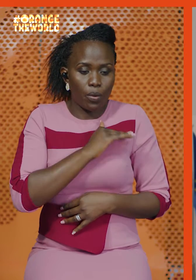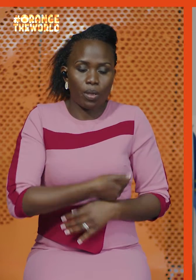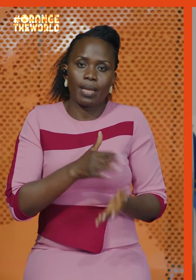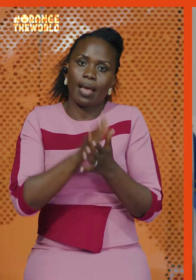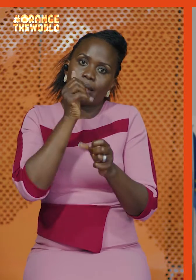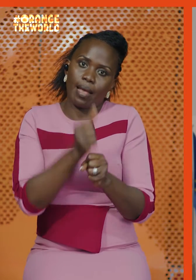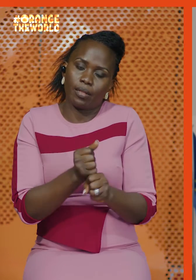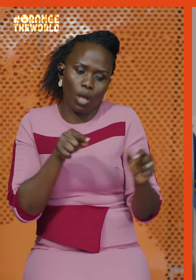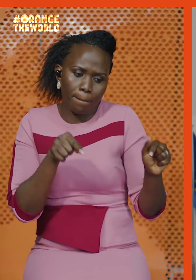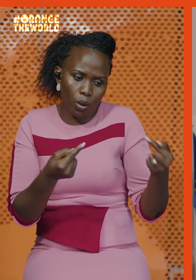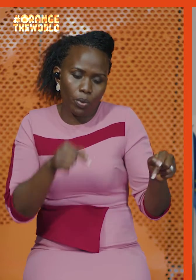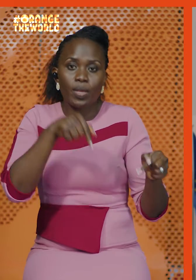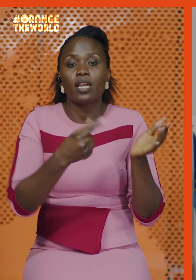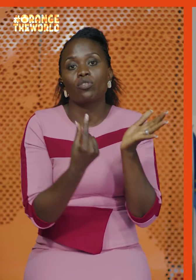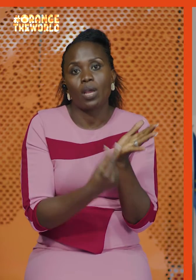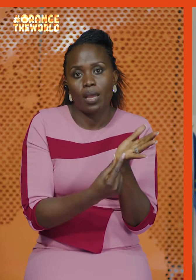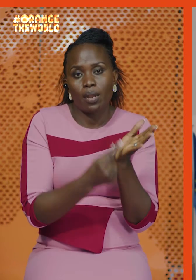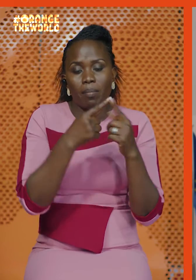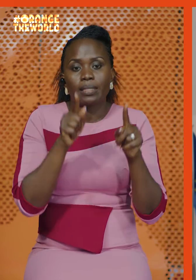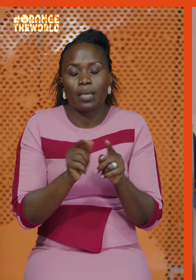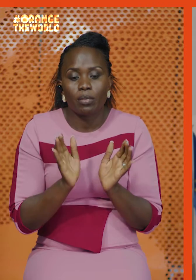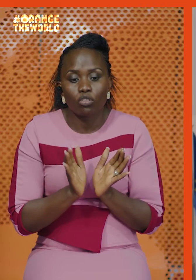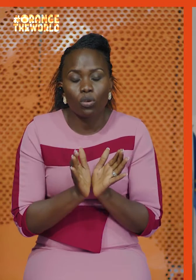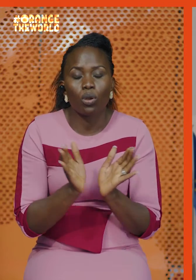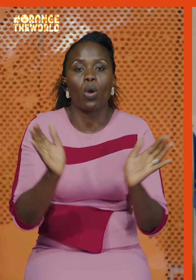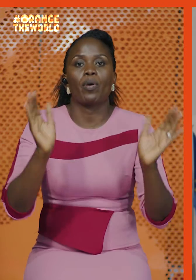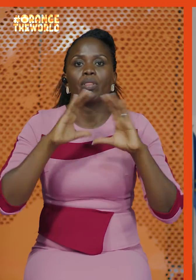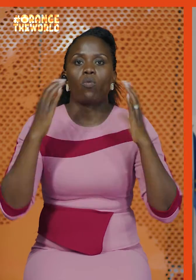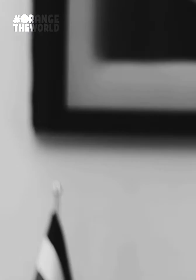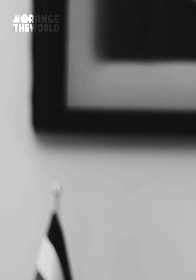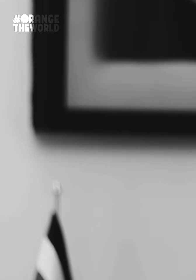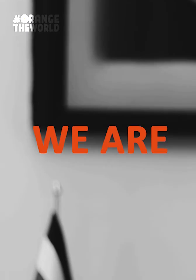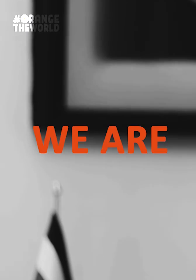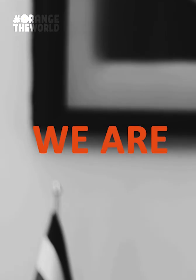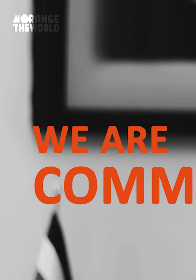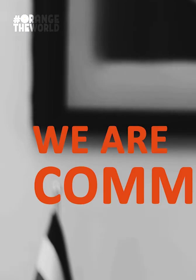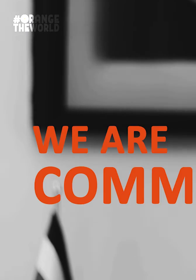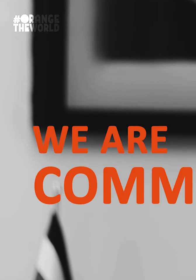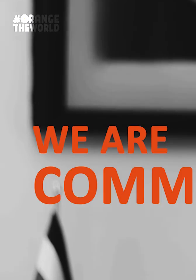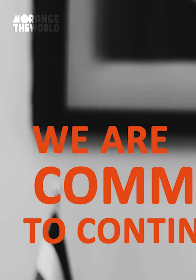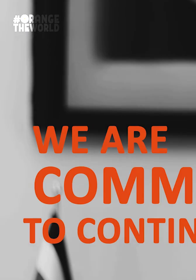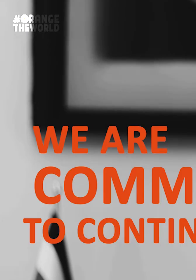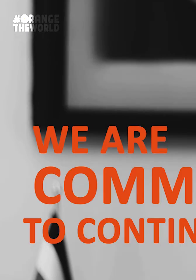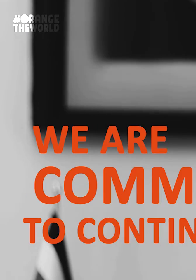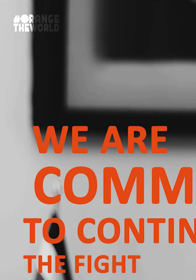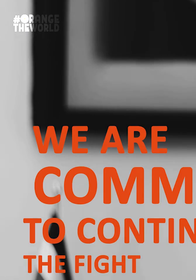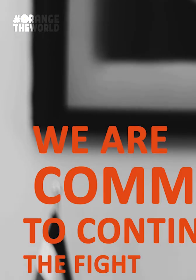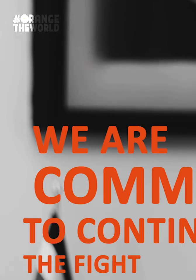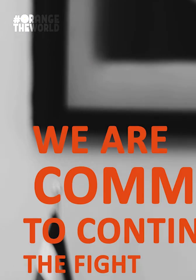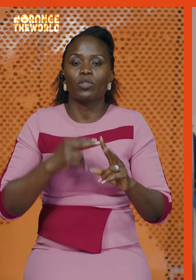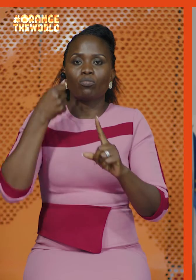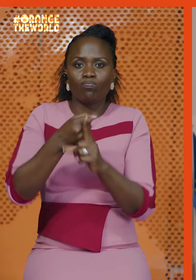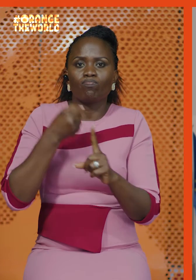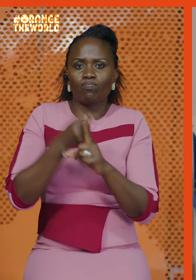women and girls in Uganda but also globally around the world. Sweden, we are committed to continue